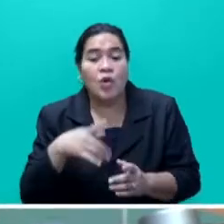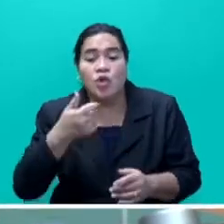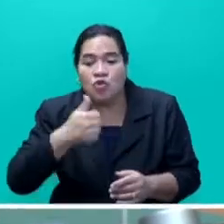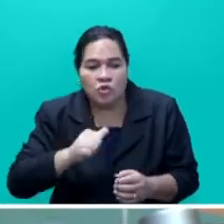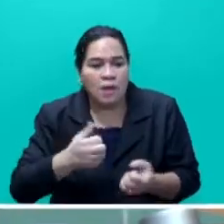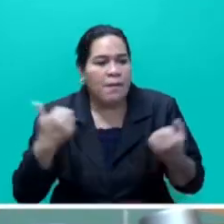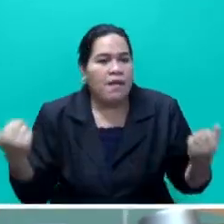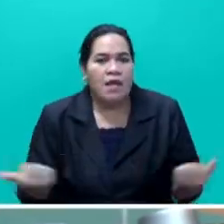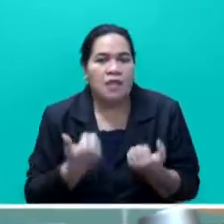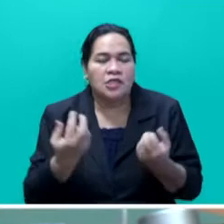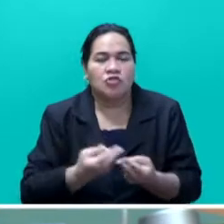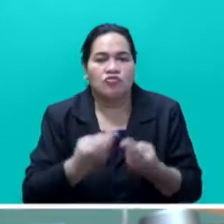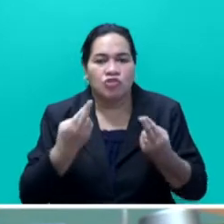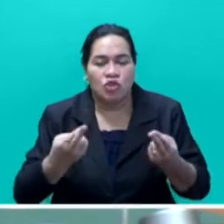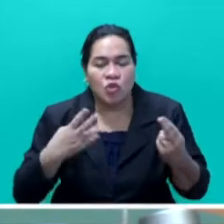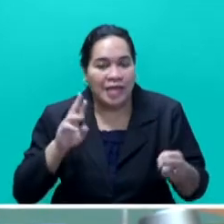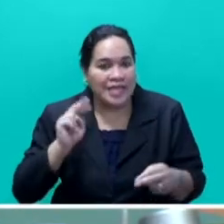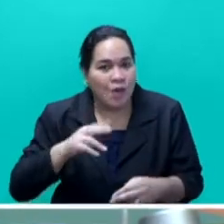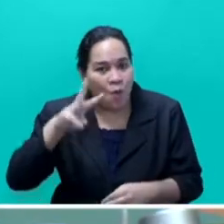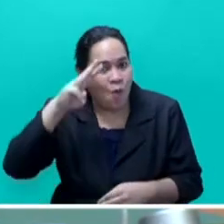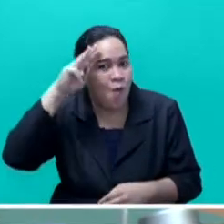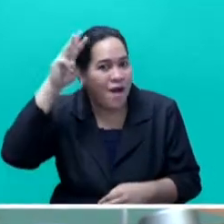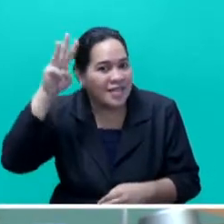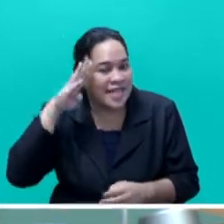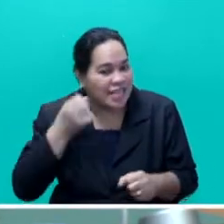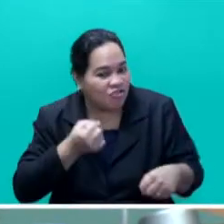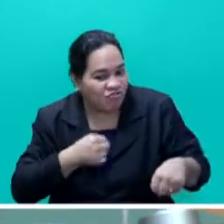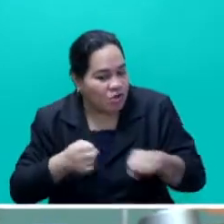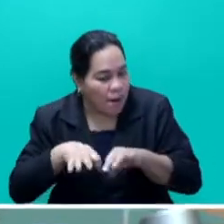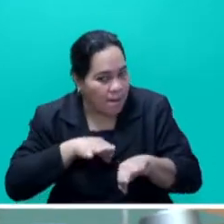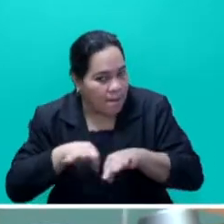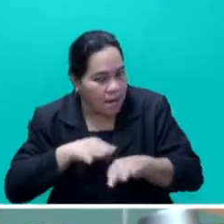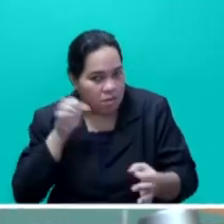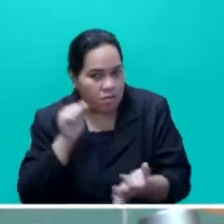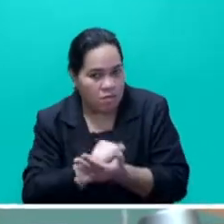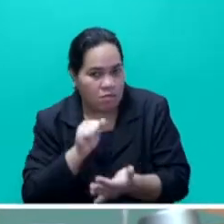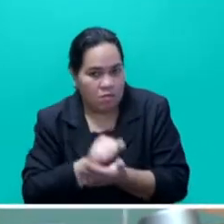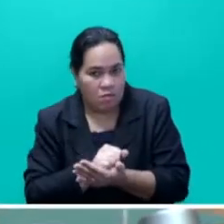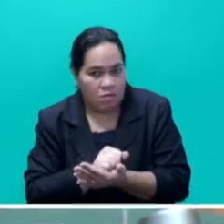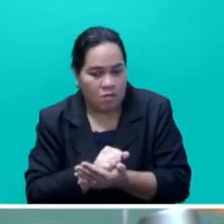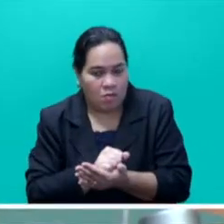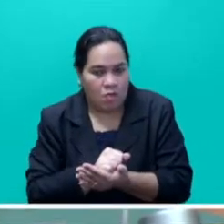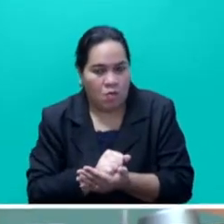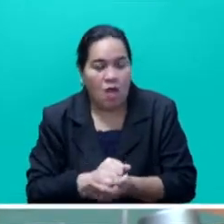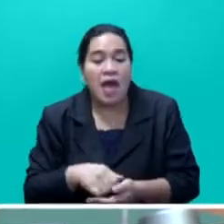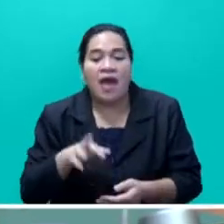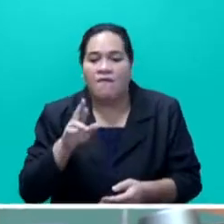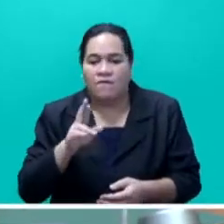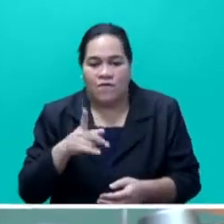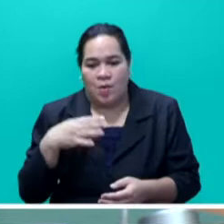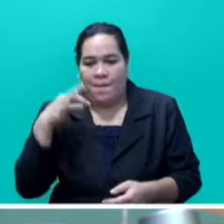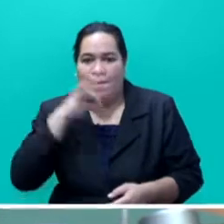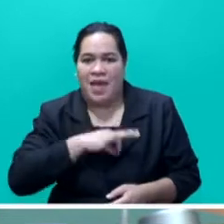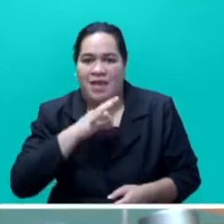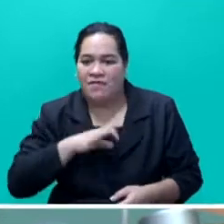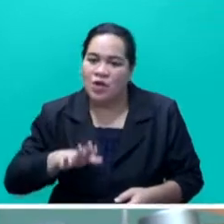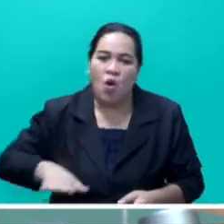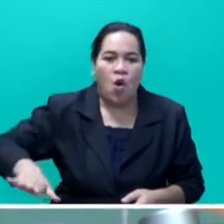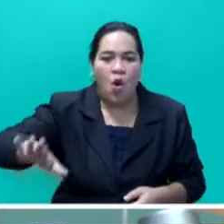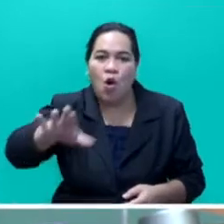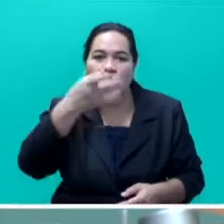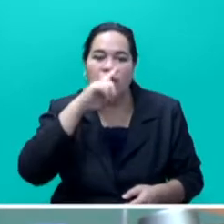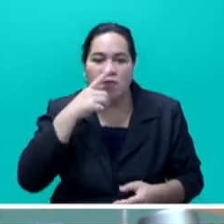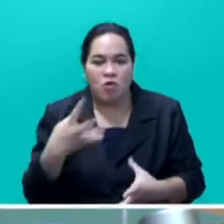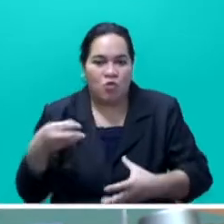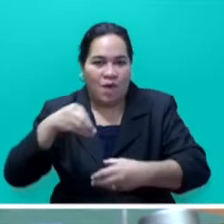wisely, strategically and for the betterment of all those who will be involved in an inclusive and sustainable